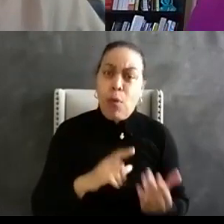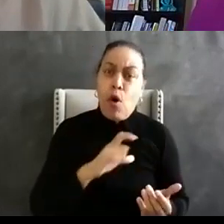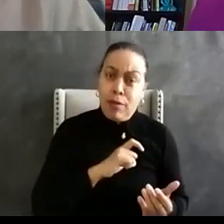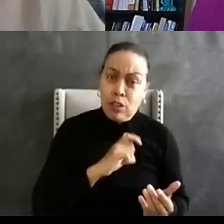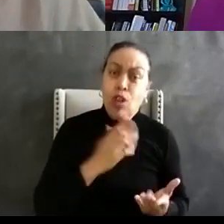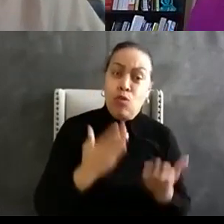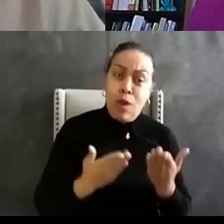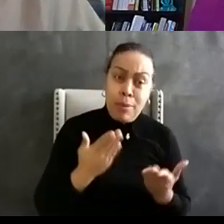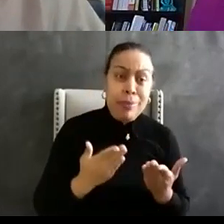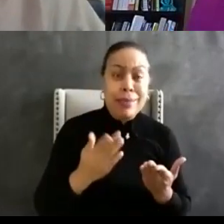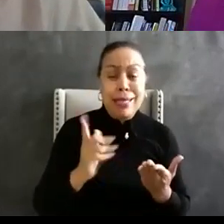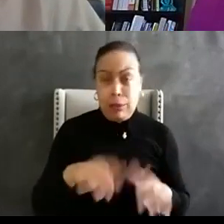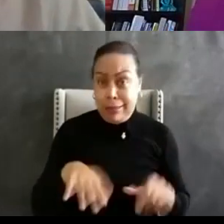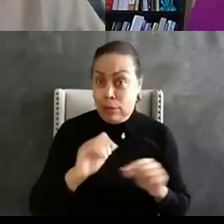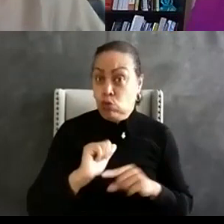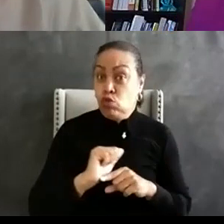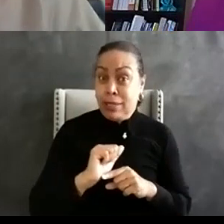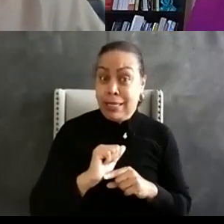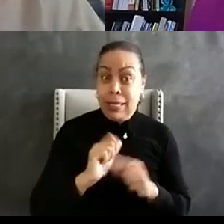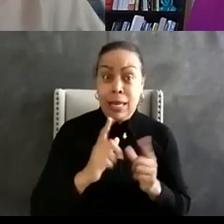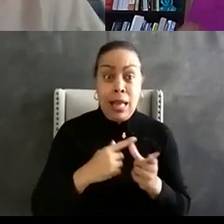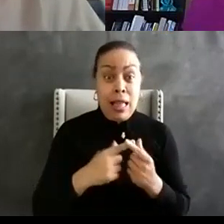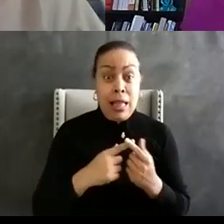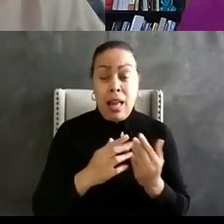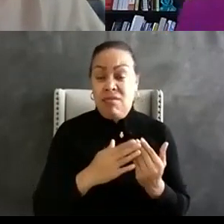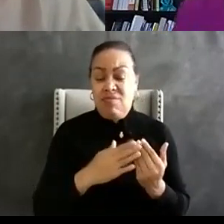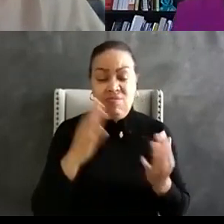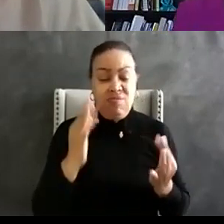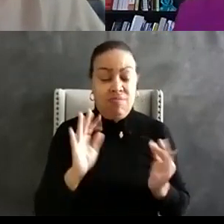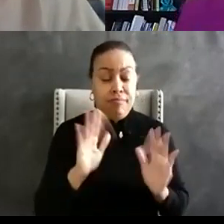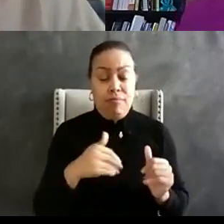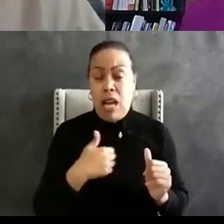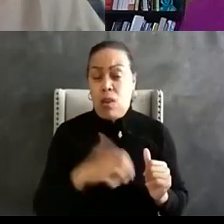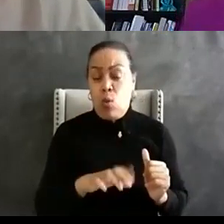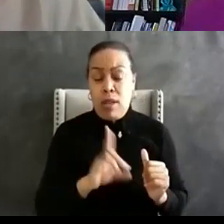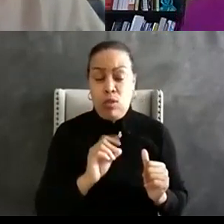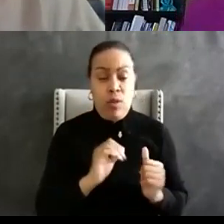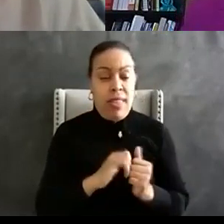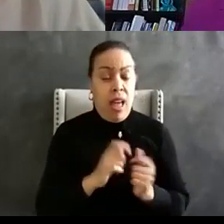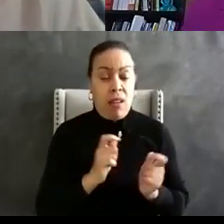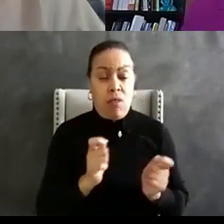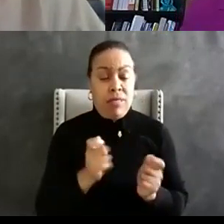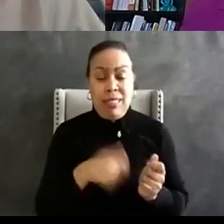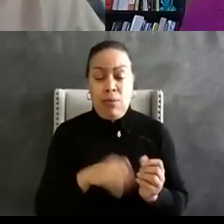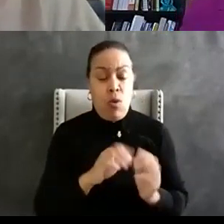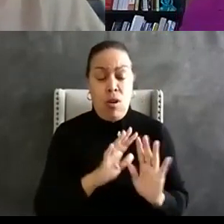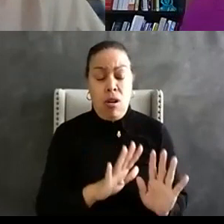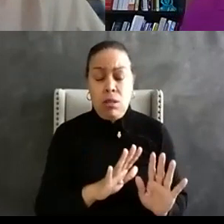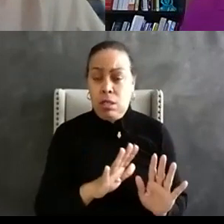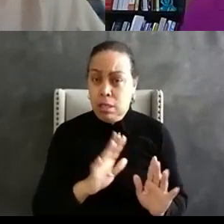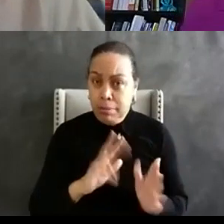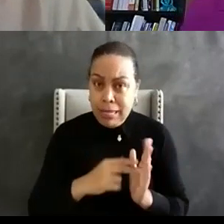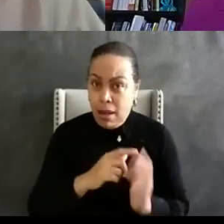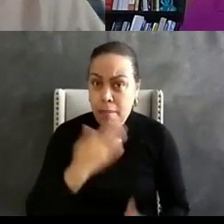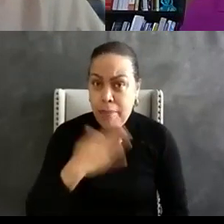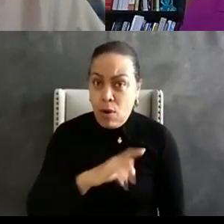will take the training and not want anything to do with it anymore and that does not make them a bad police officer but then